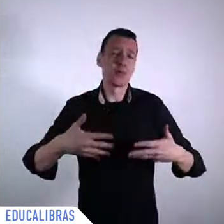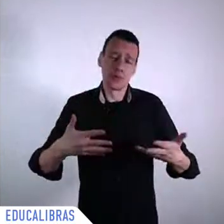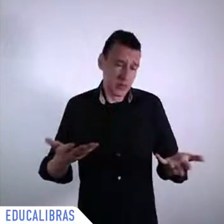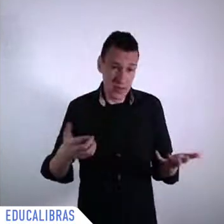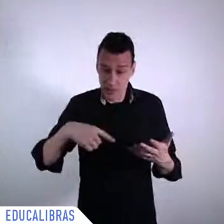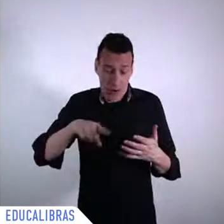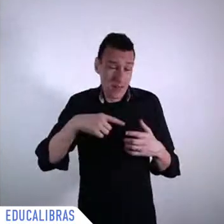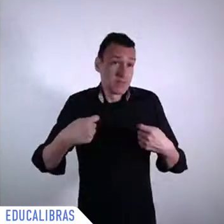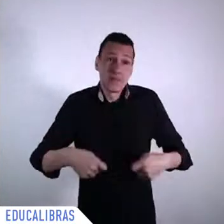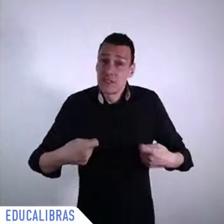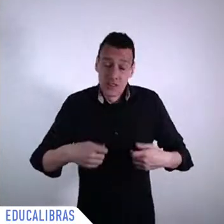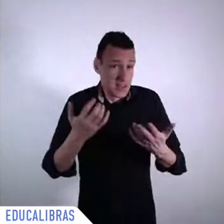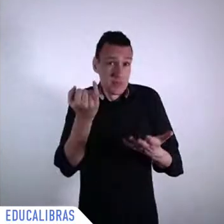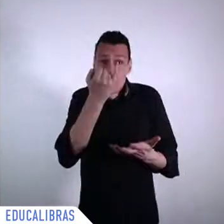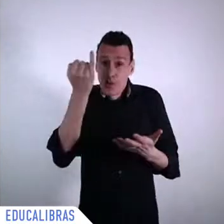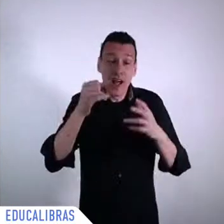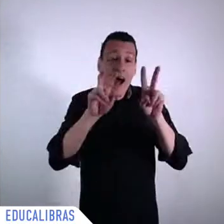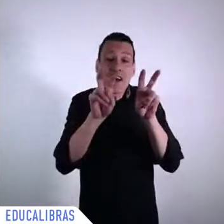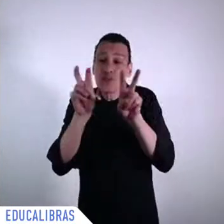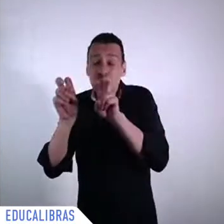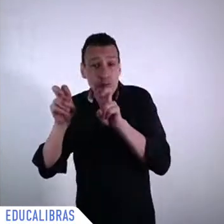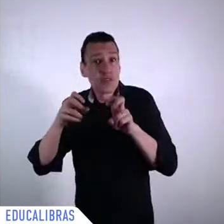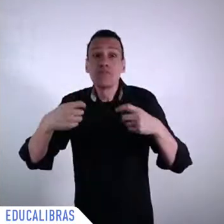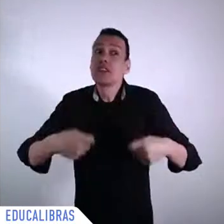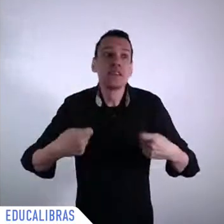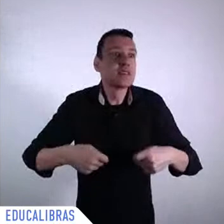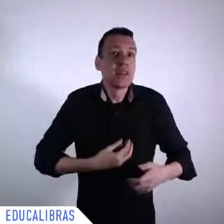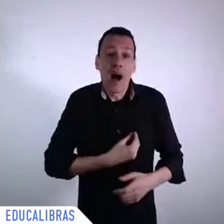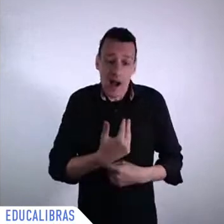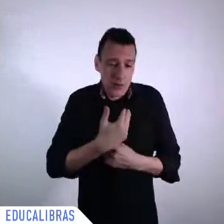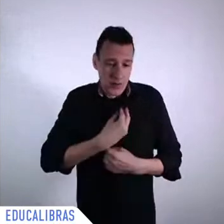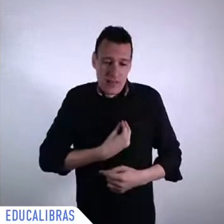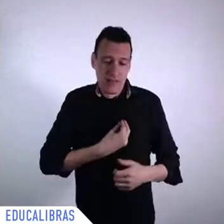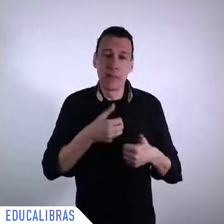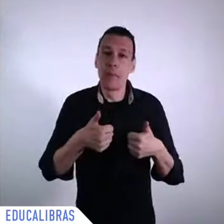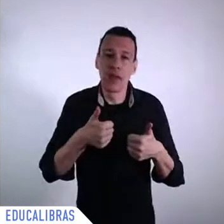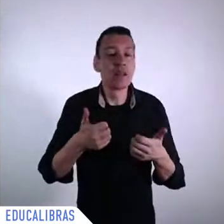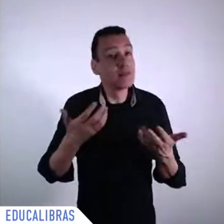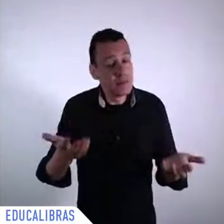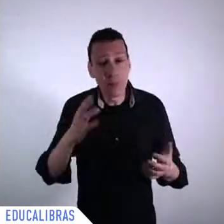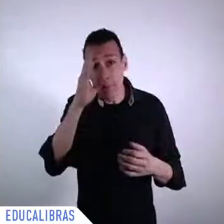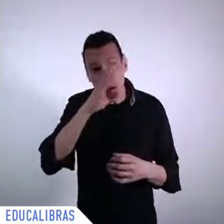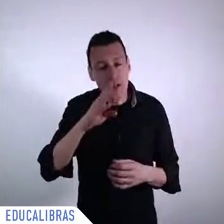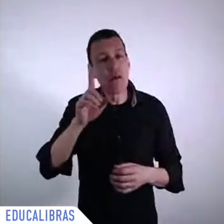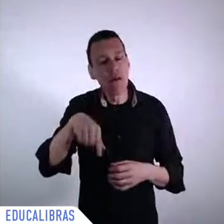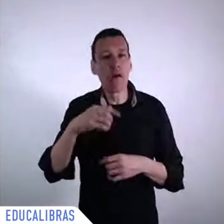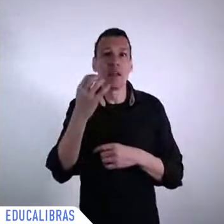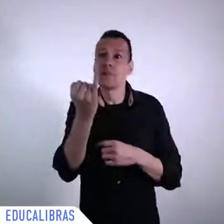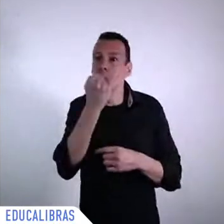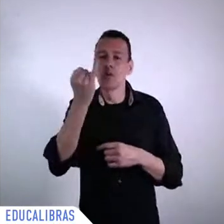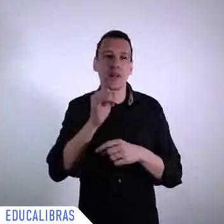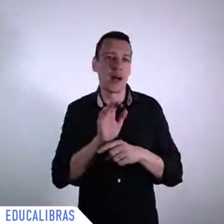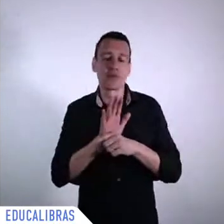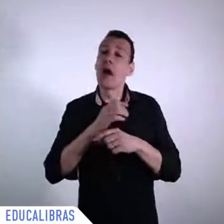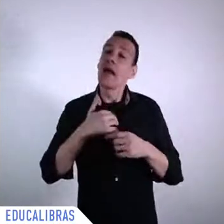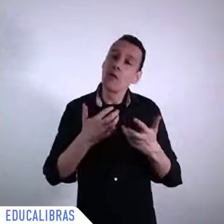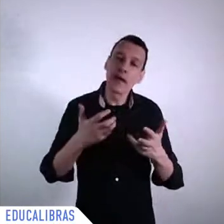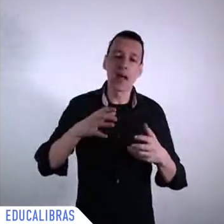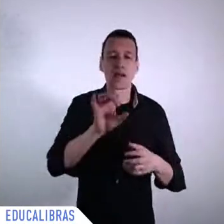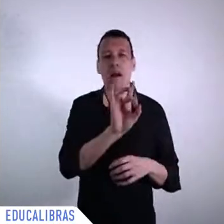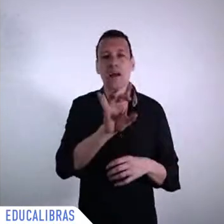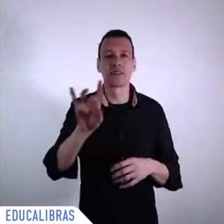and some of the ideas may come out of this conference so thank you once again for inviting me and I'm very much looking forward to